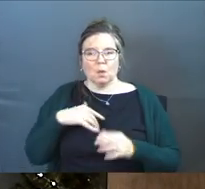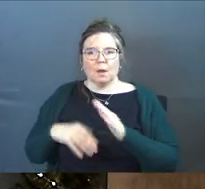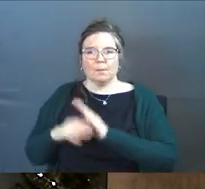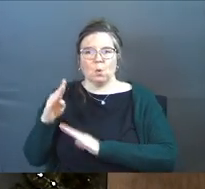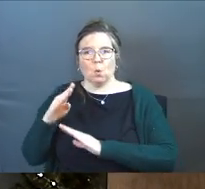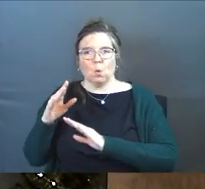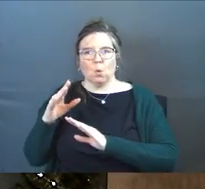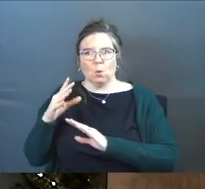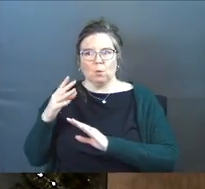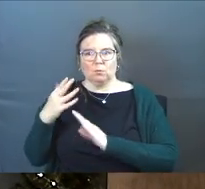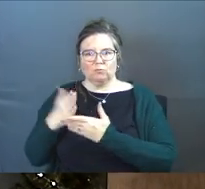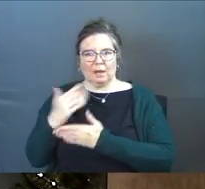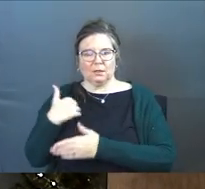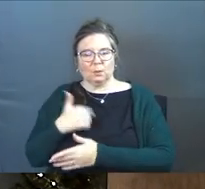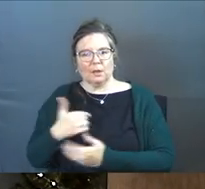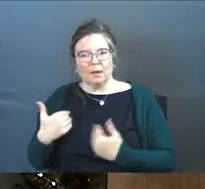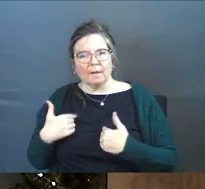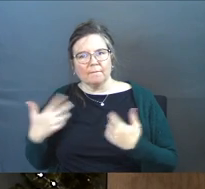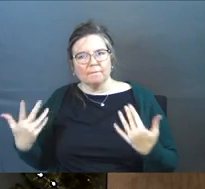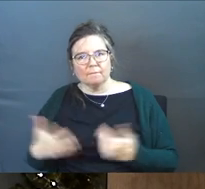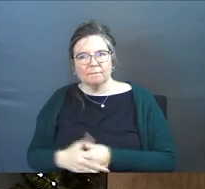moral standing did we have?